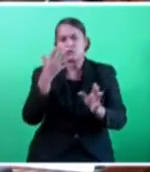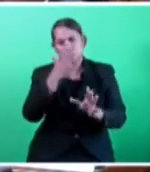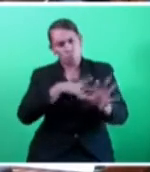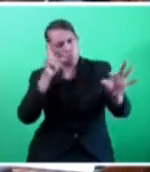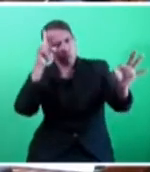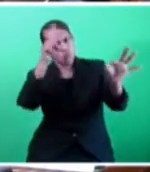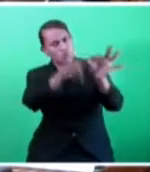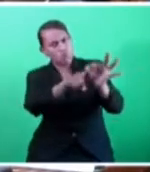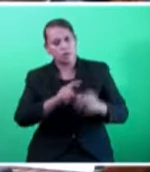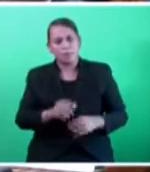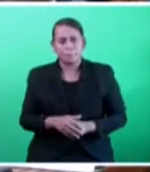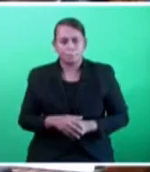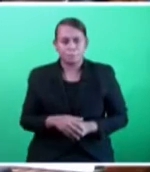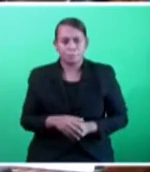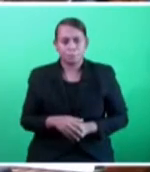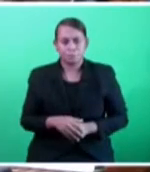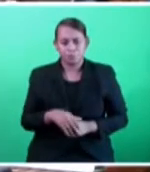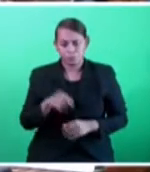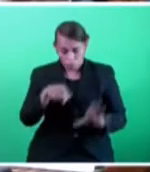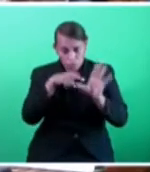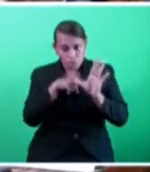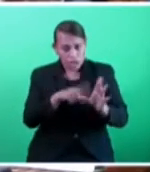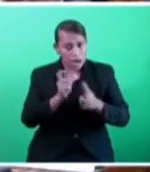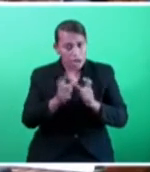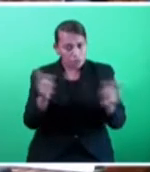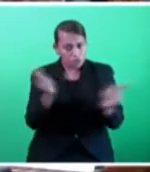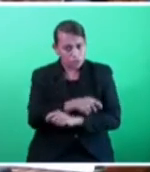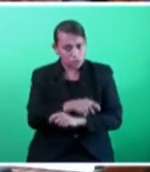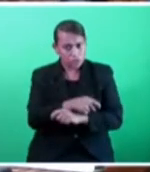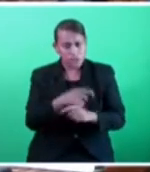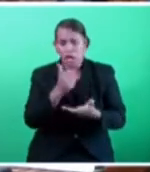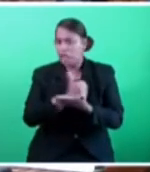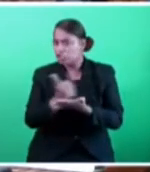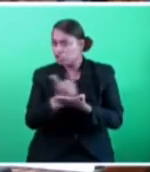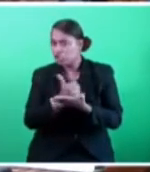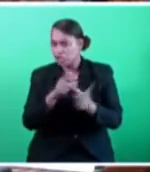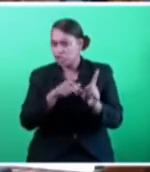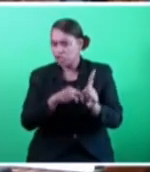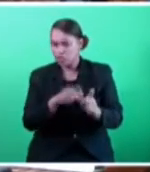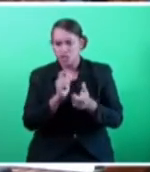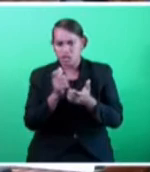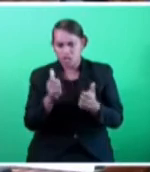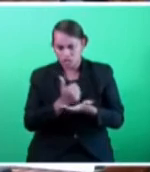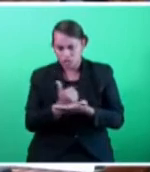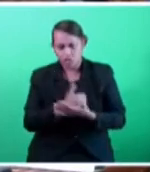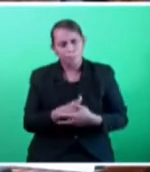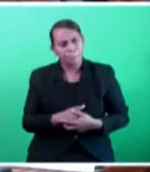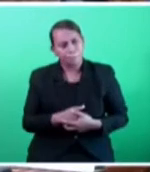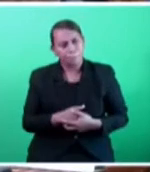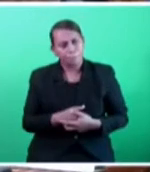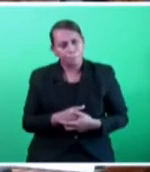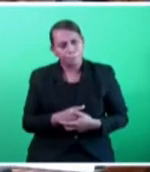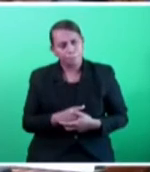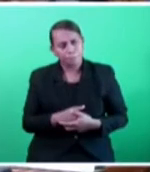Mr. Speaker say, Youth for Climate Action initiative is meant to foster an approach